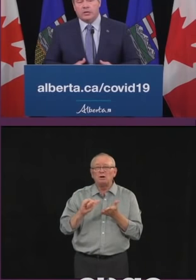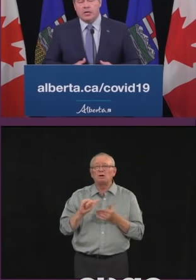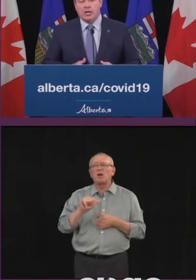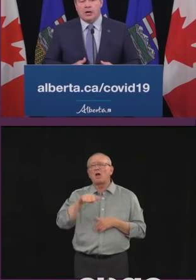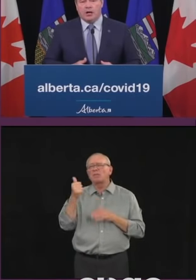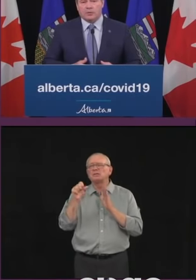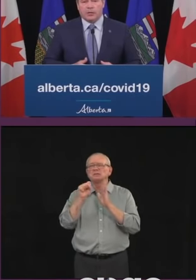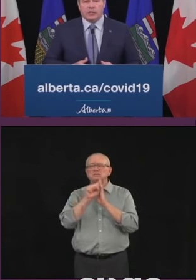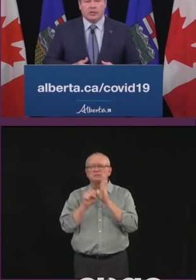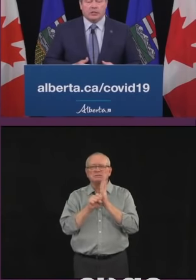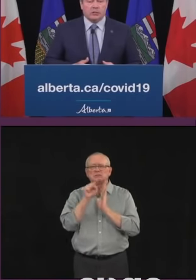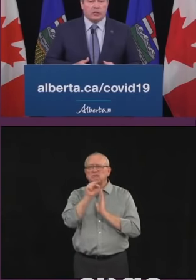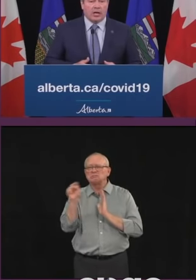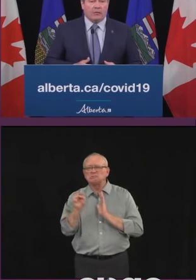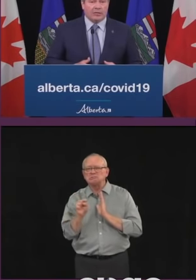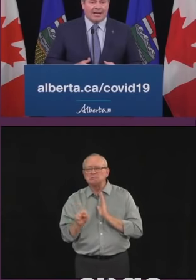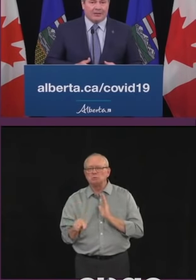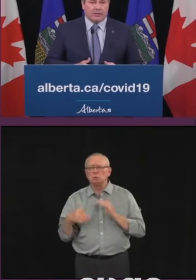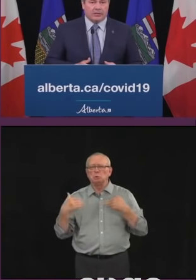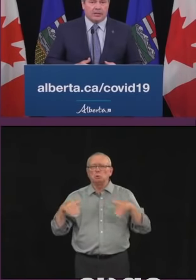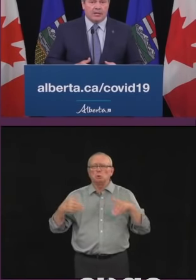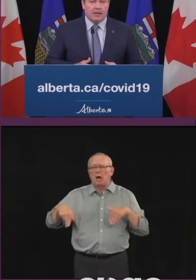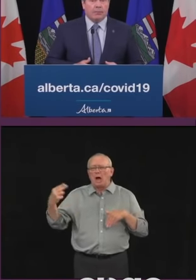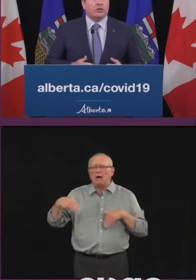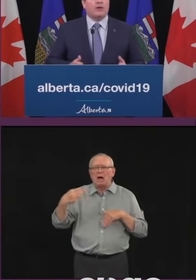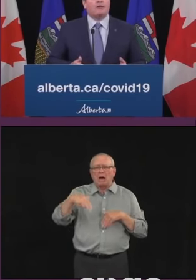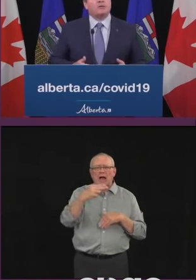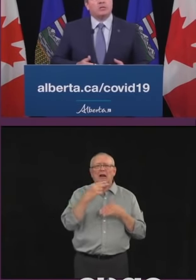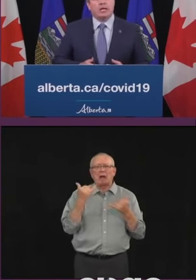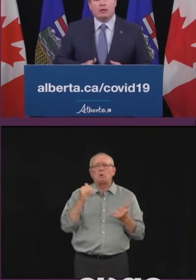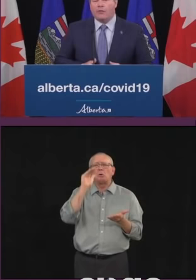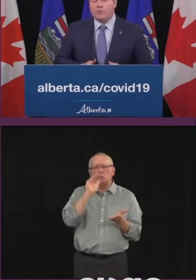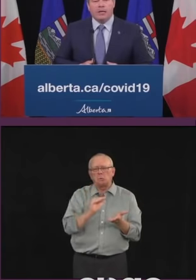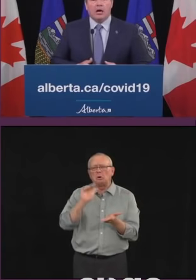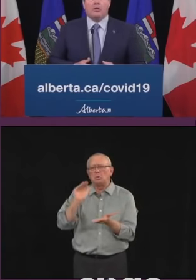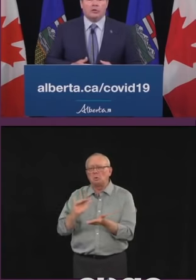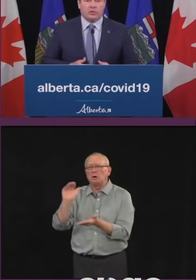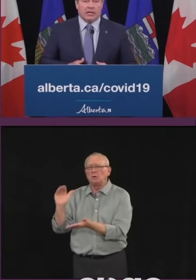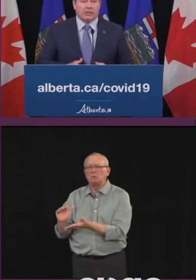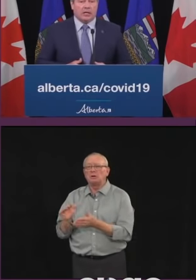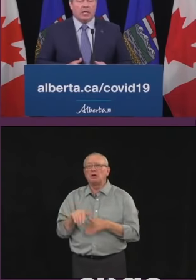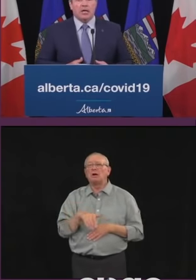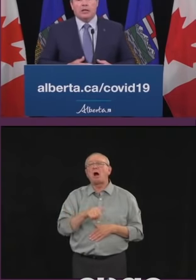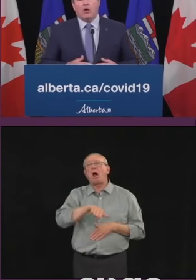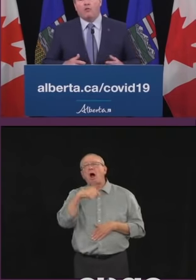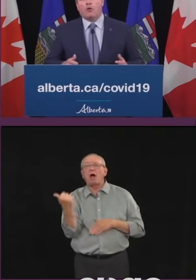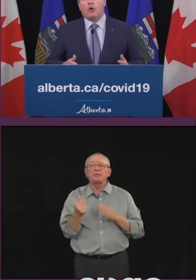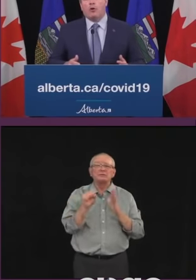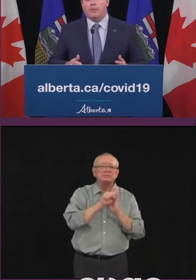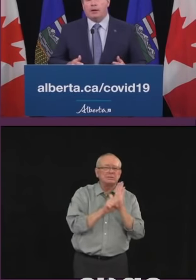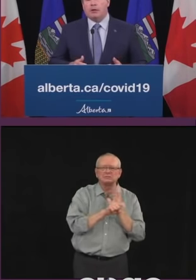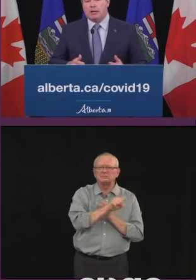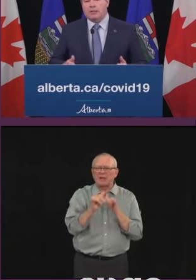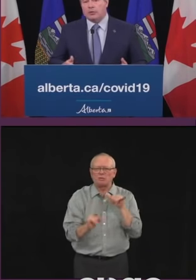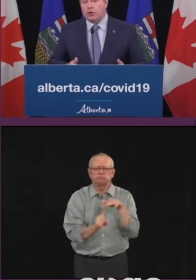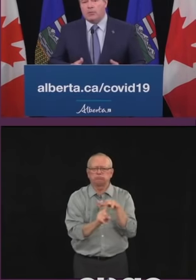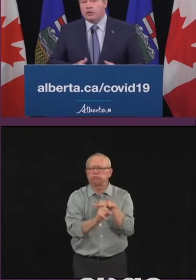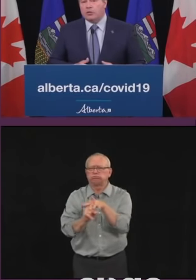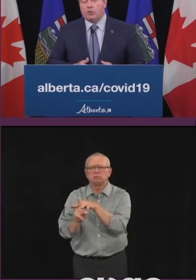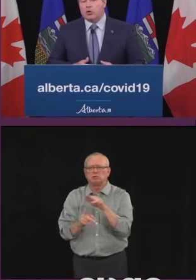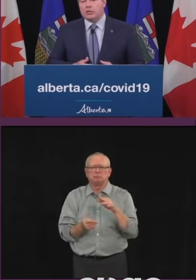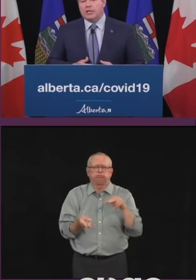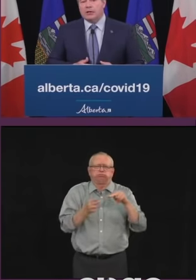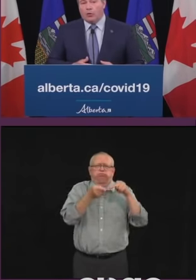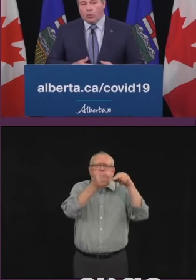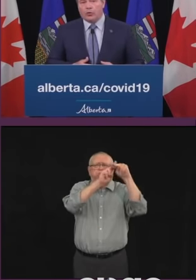infections hospitalizations and fatalities. But the virus has taken off in many other states and the overall American numbers are